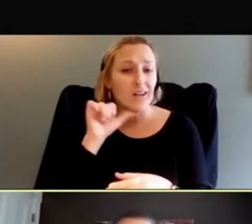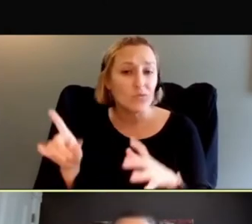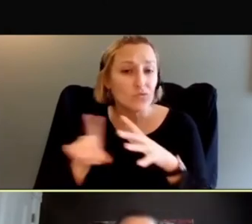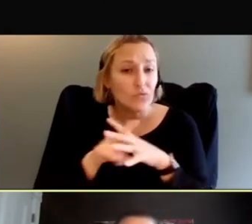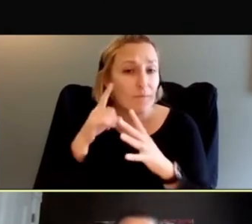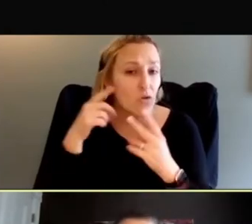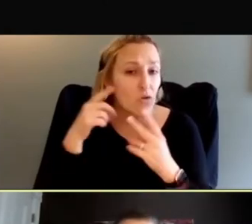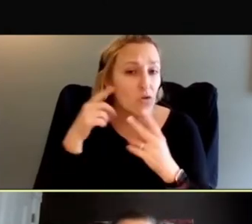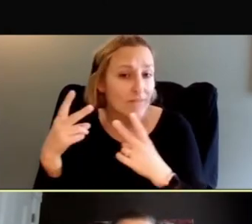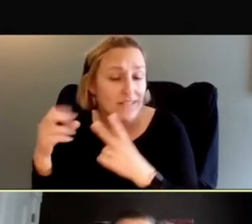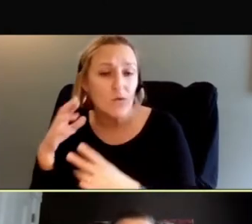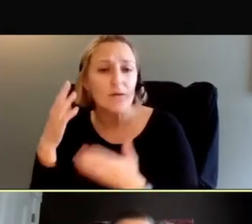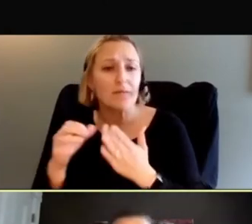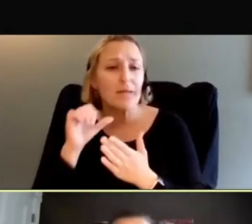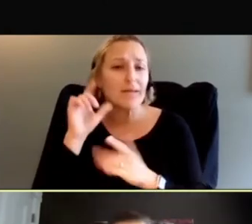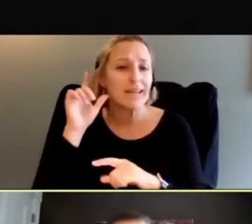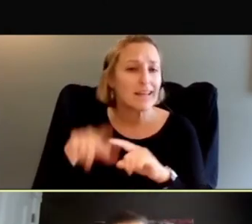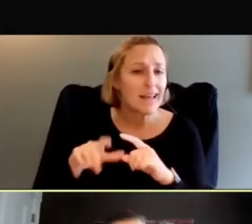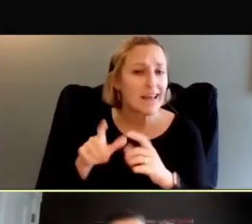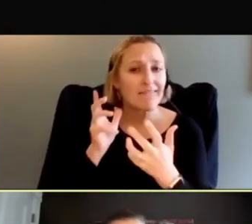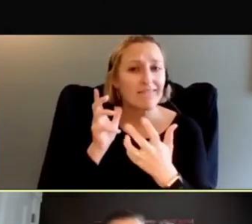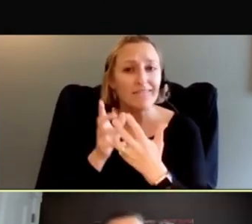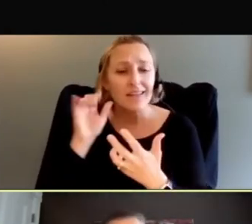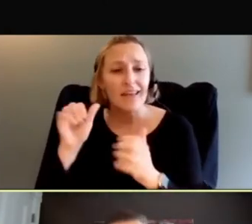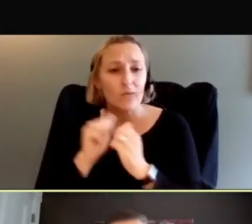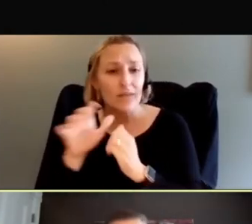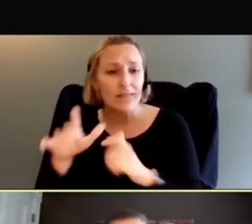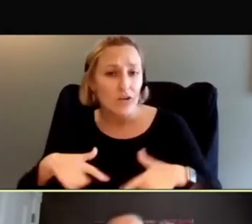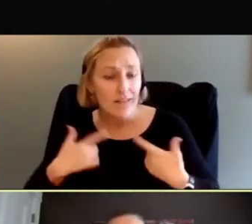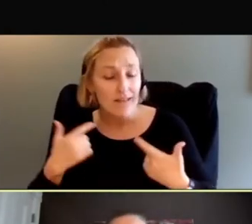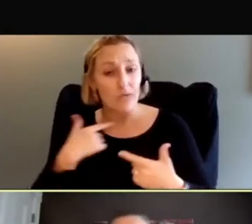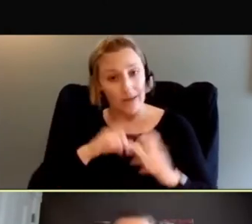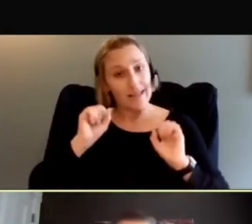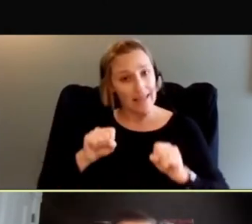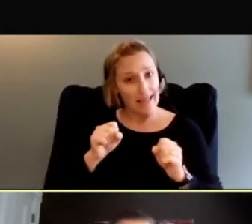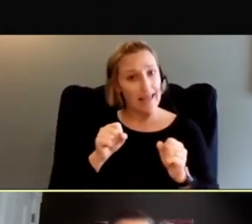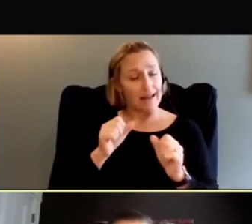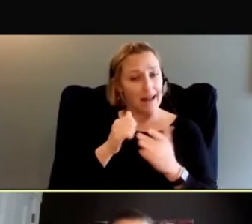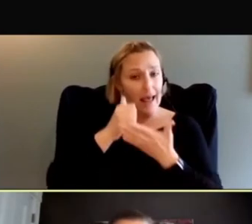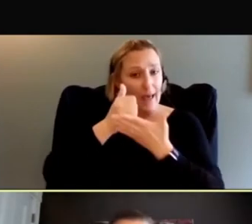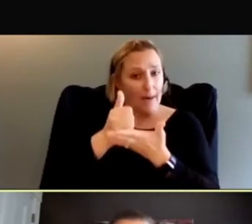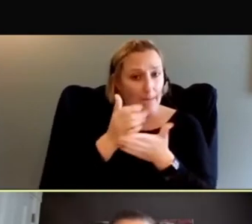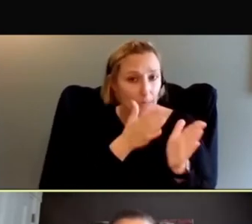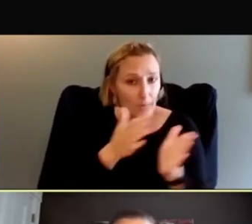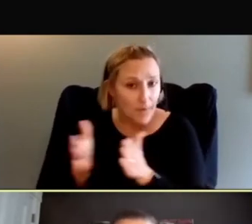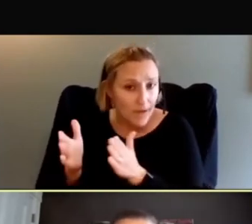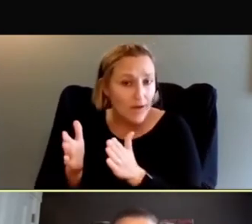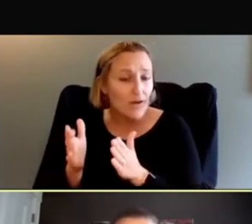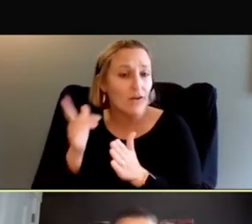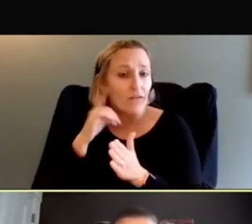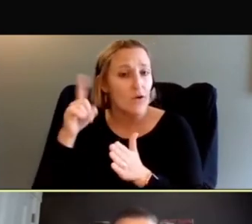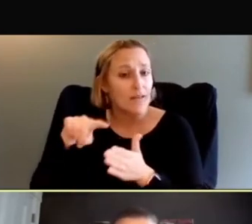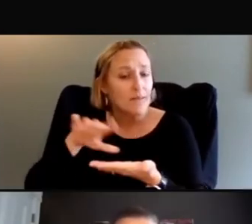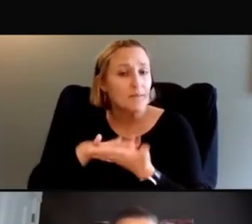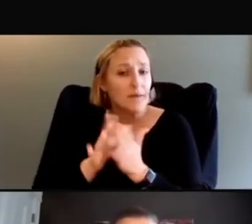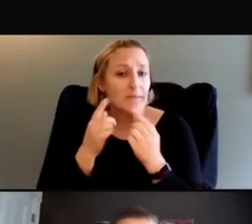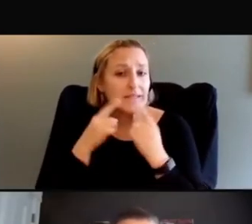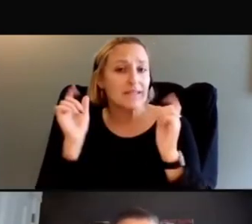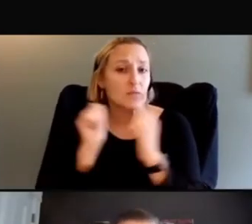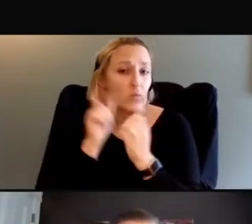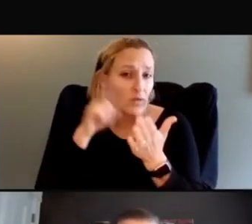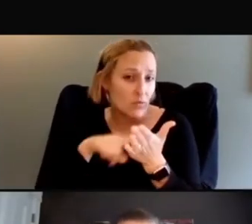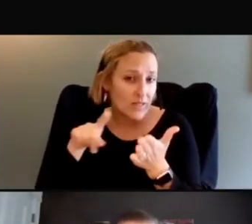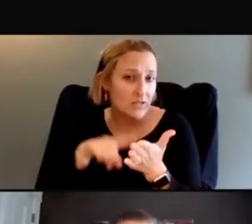to, not being able to fit it into their lives, like we can help people make plans to be successful in research. Thank you.